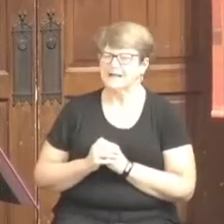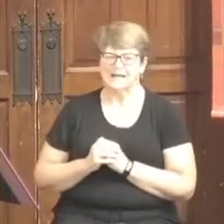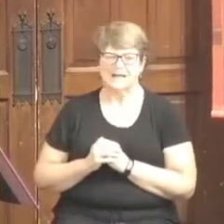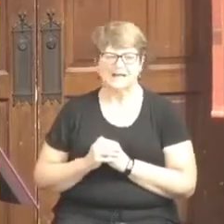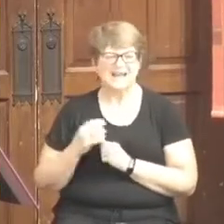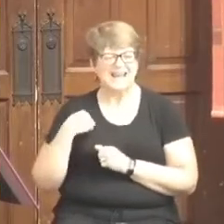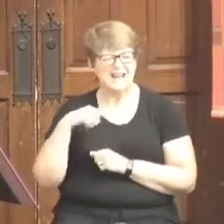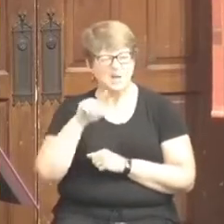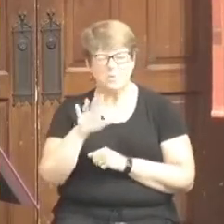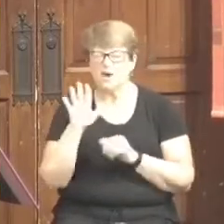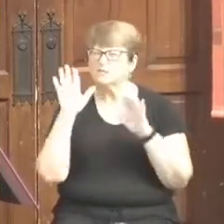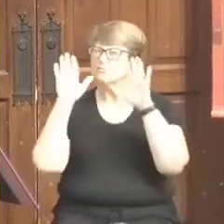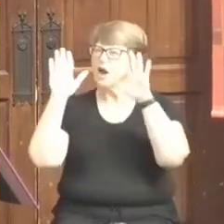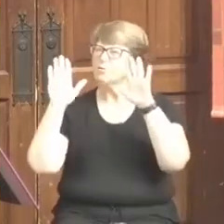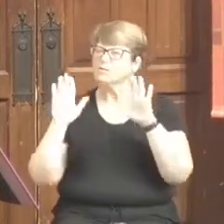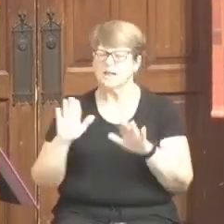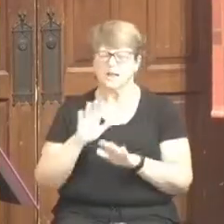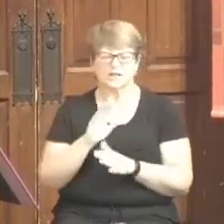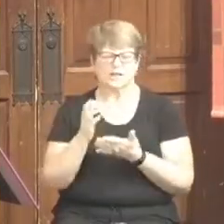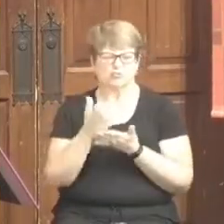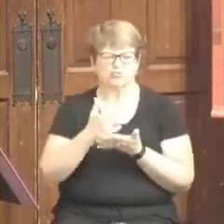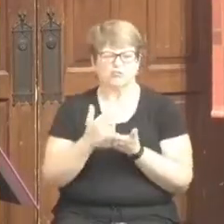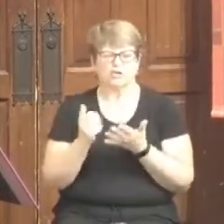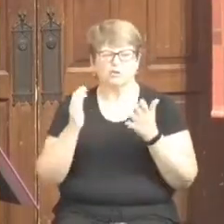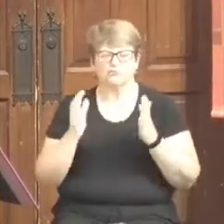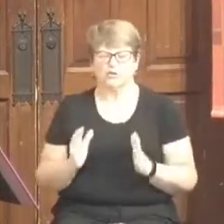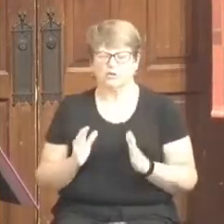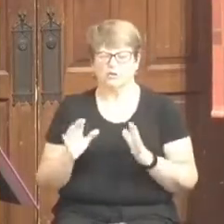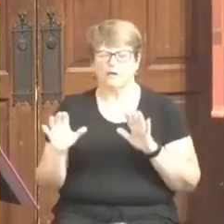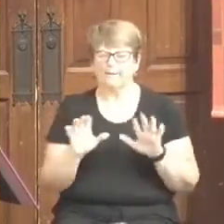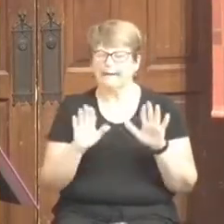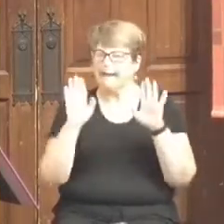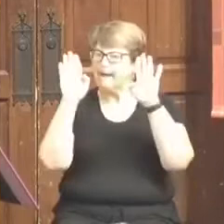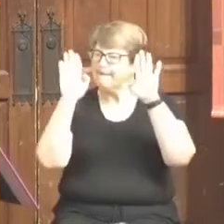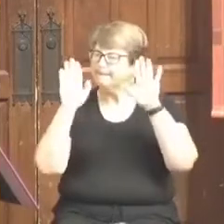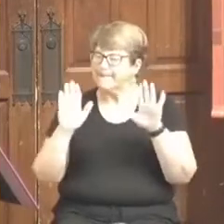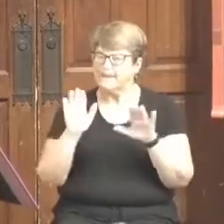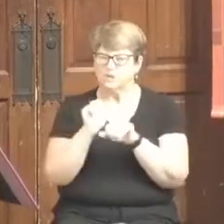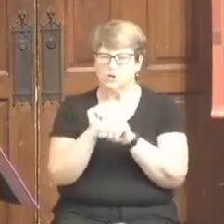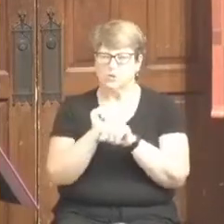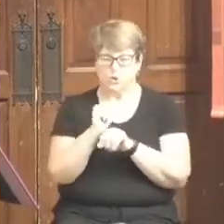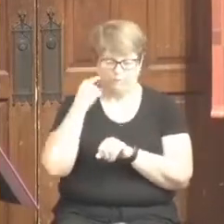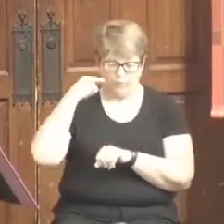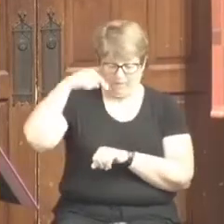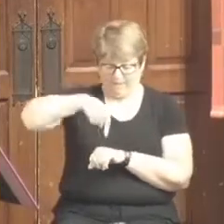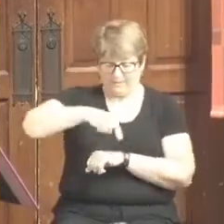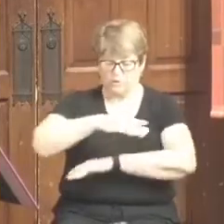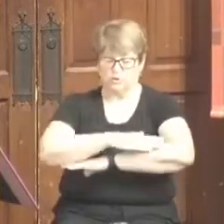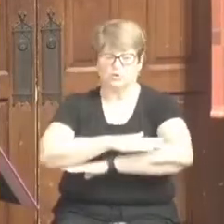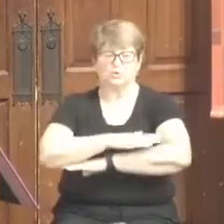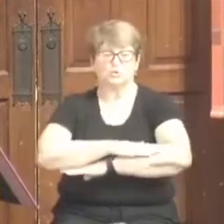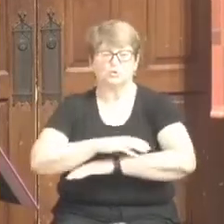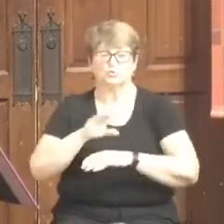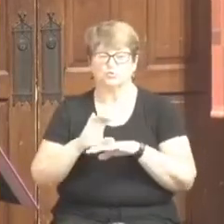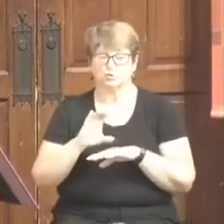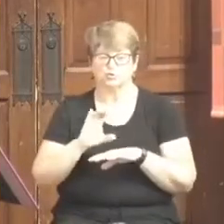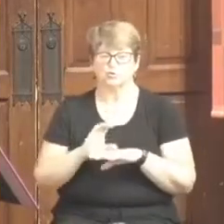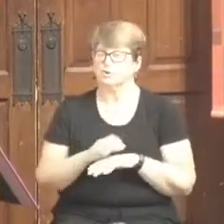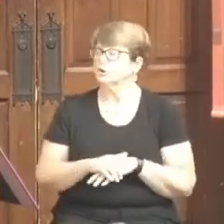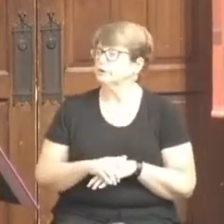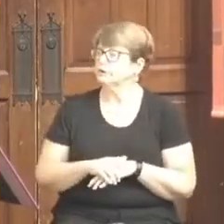outstanding treasurer and did amazing work for this congregation for its health and its